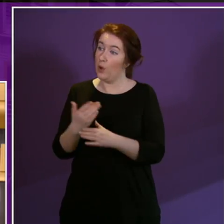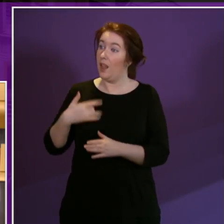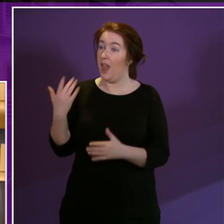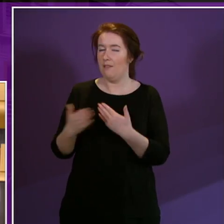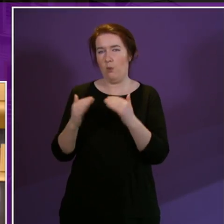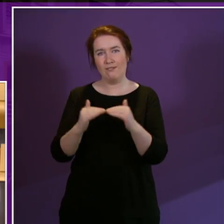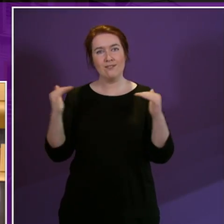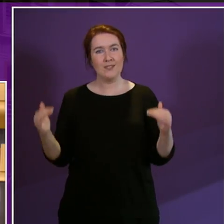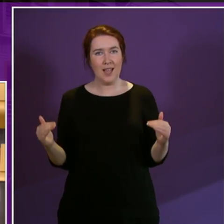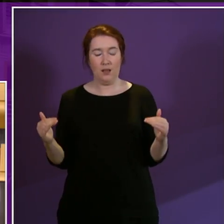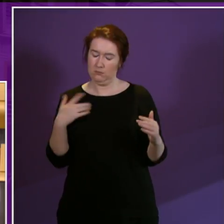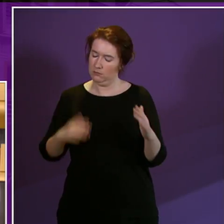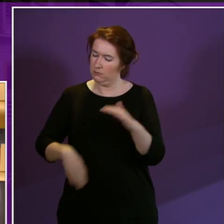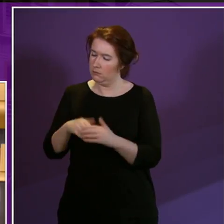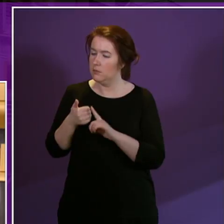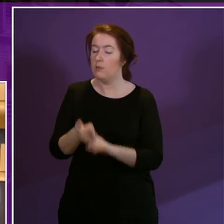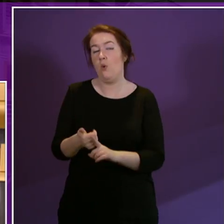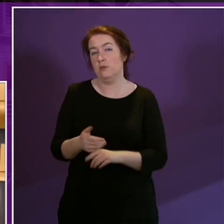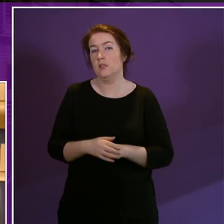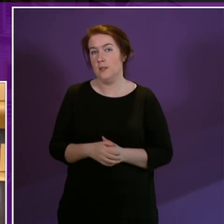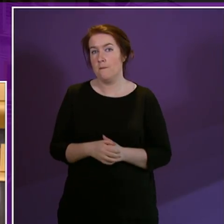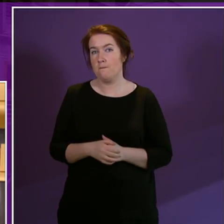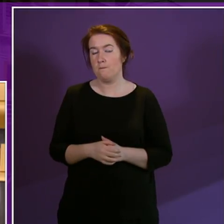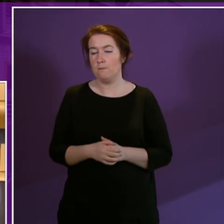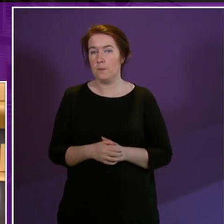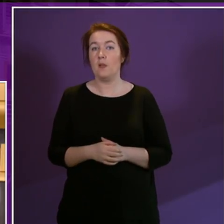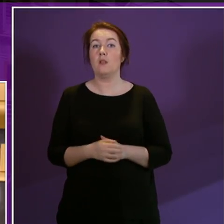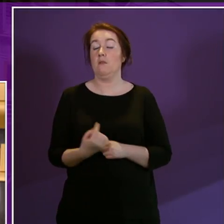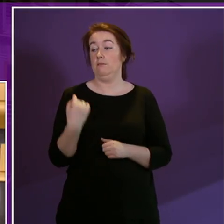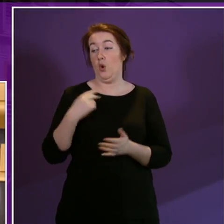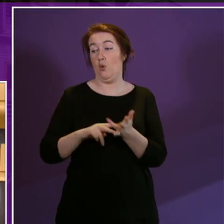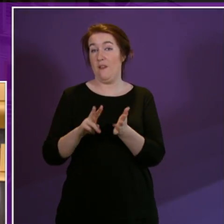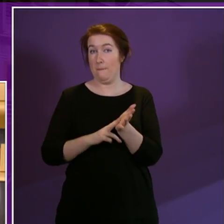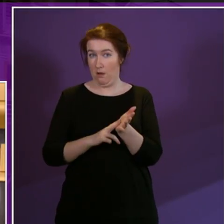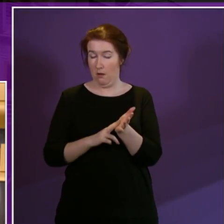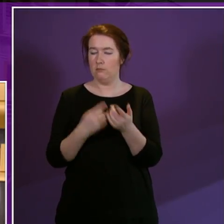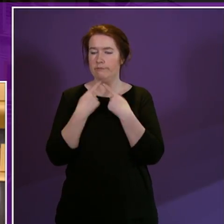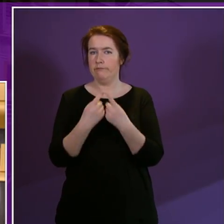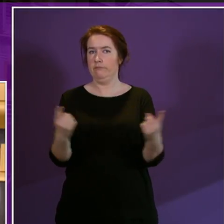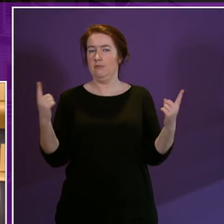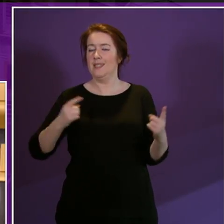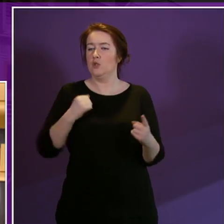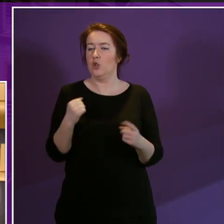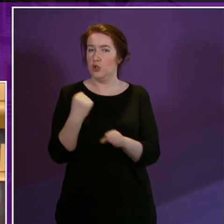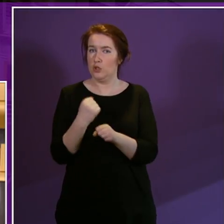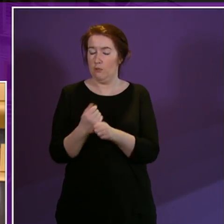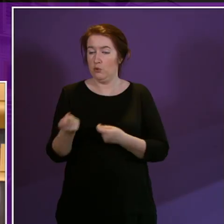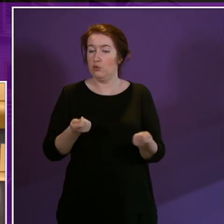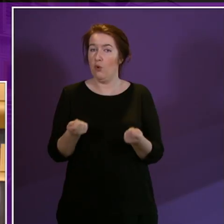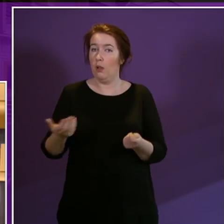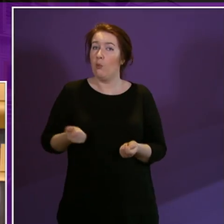absolutely support that. In November, it was announced that Scottish Government control of welfare powers,